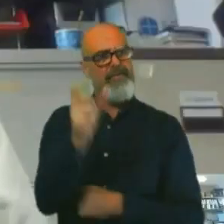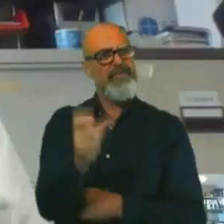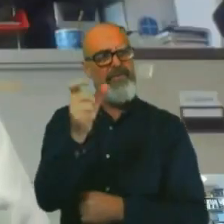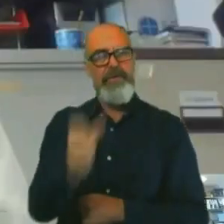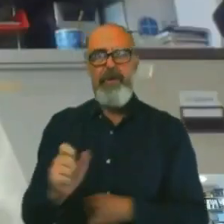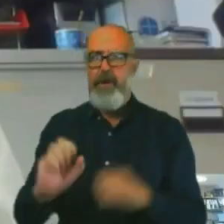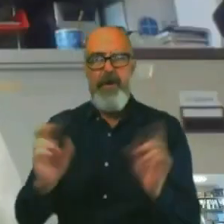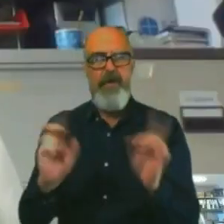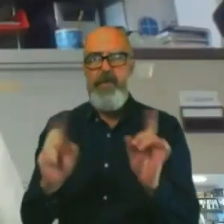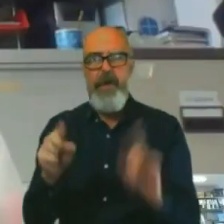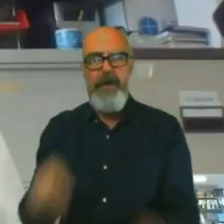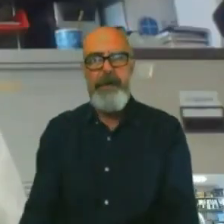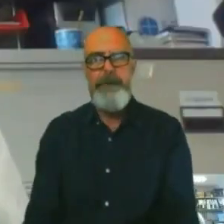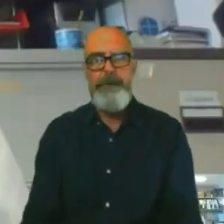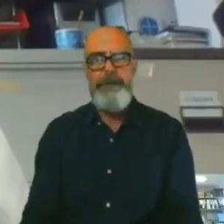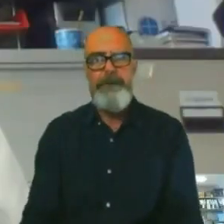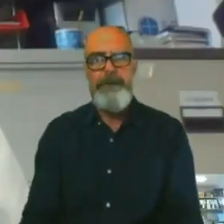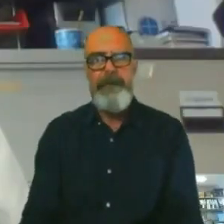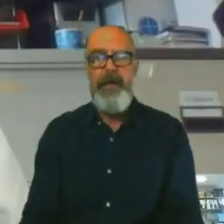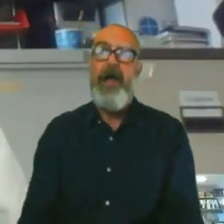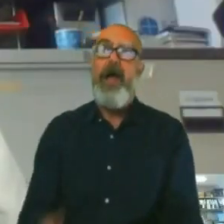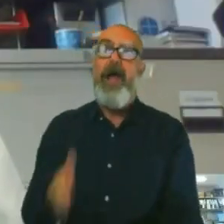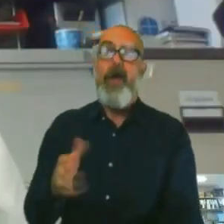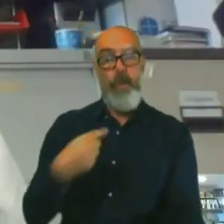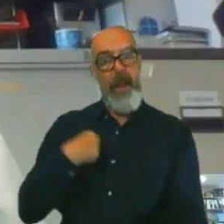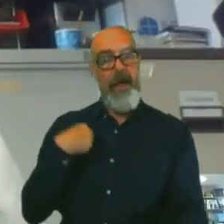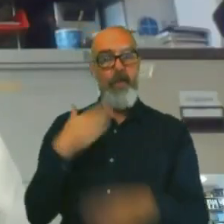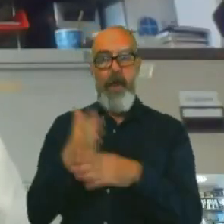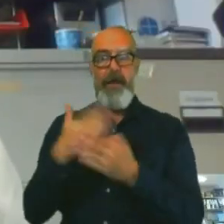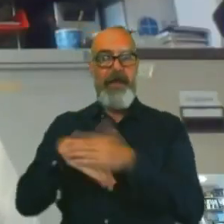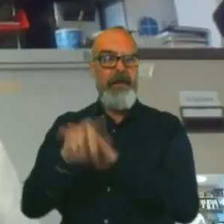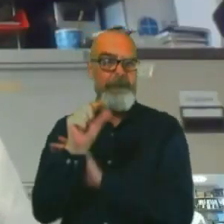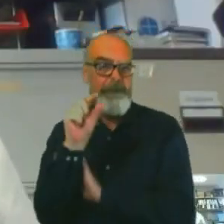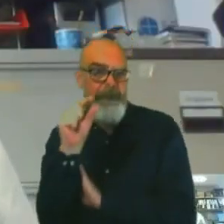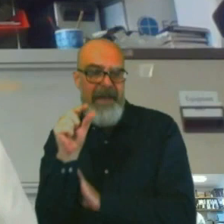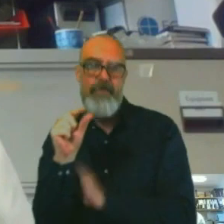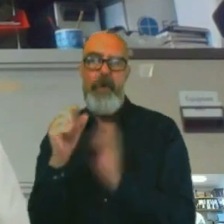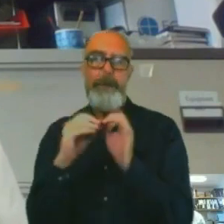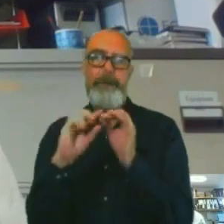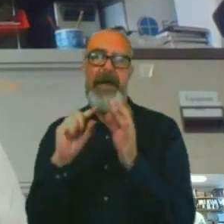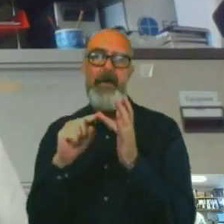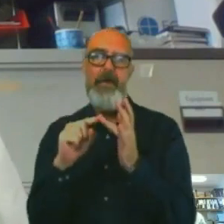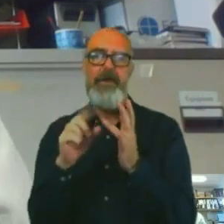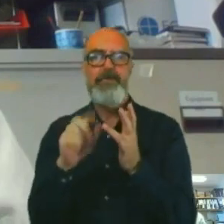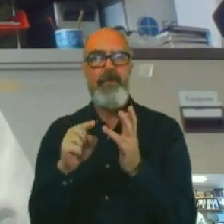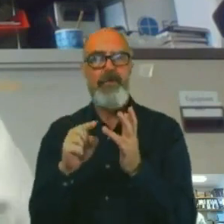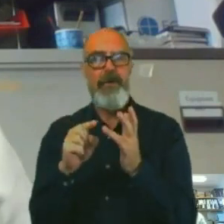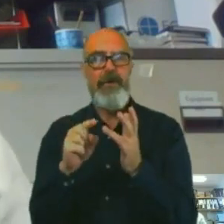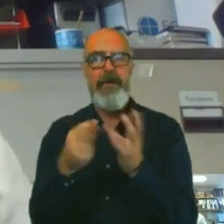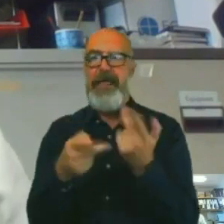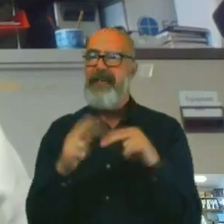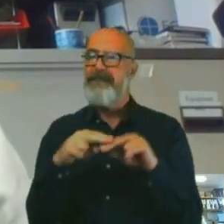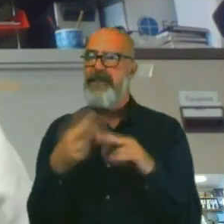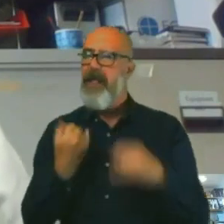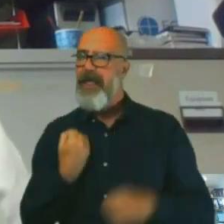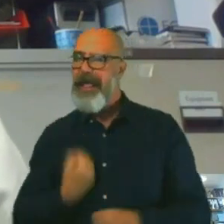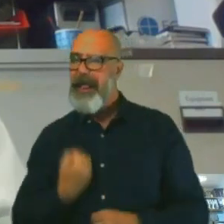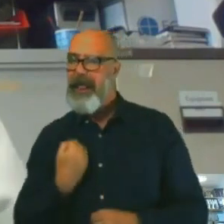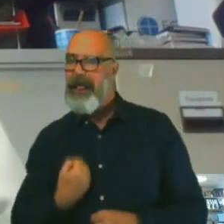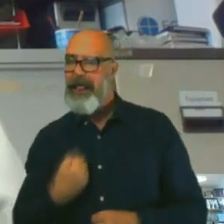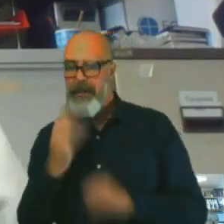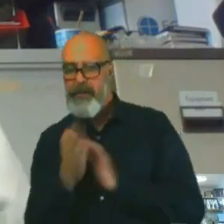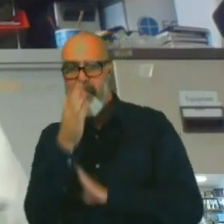So, because I work in microbiology, so if you have, if you're not very well, and you go to your GP,